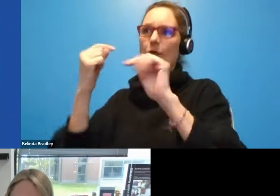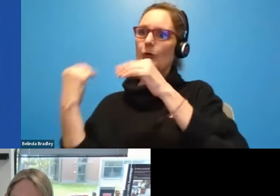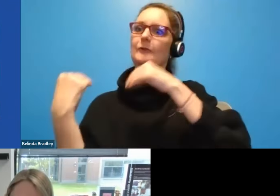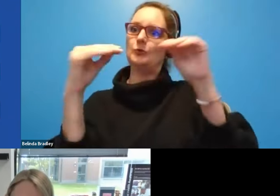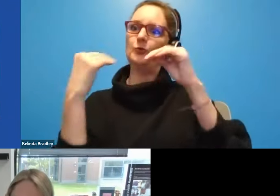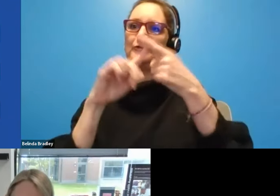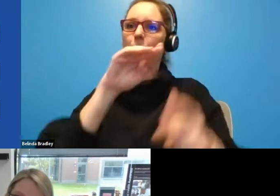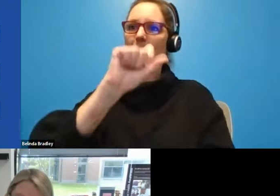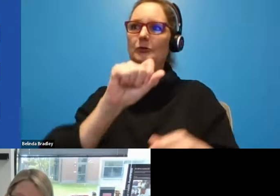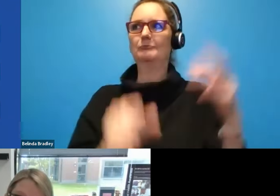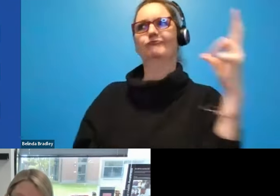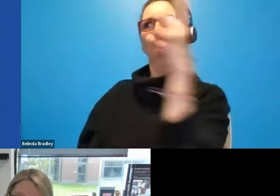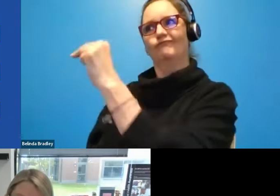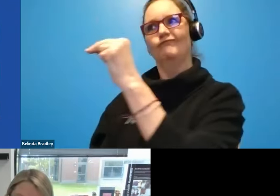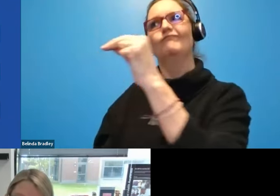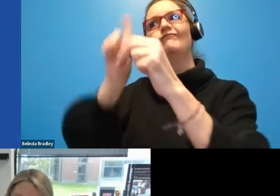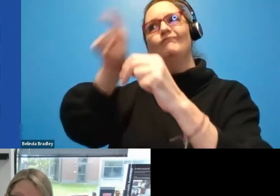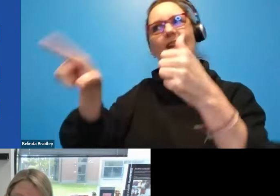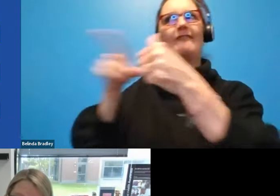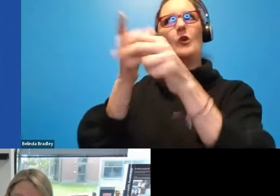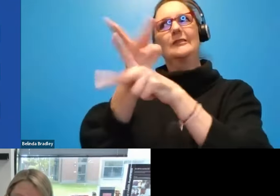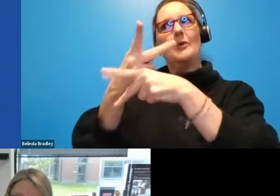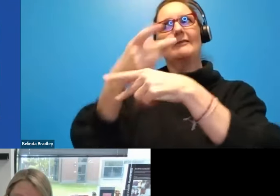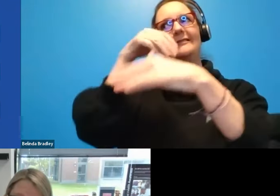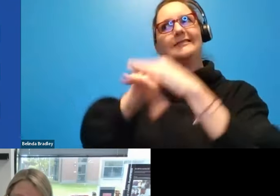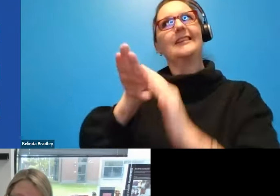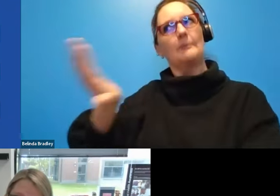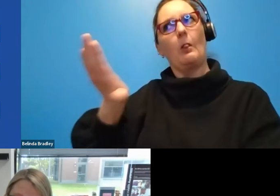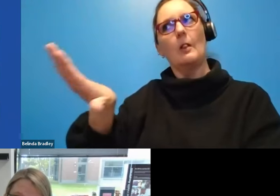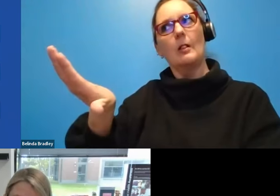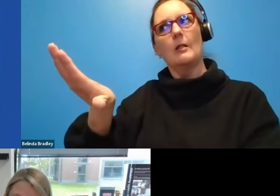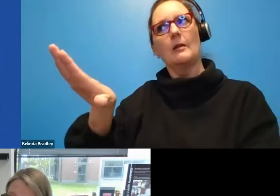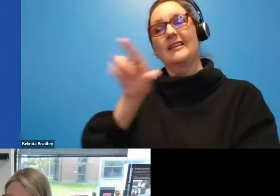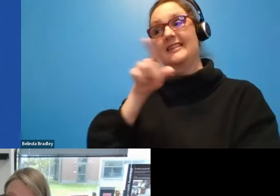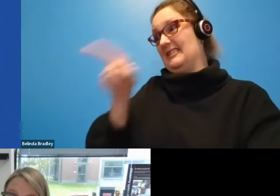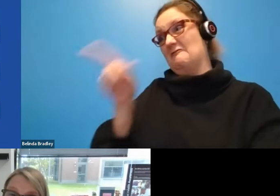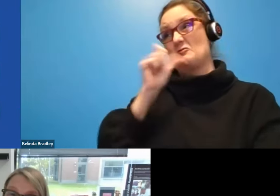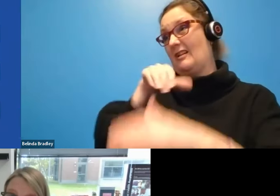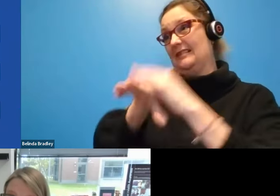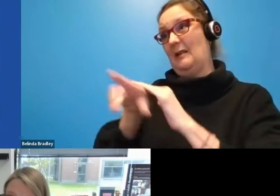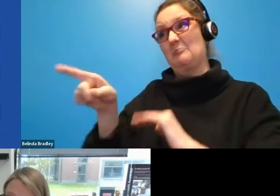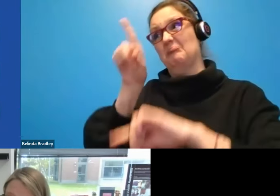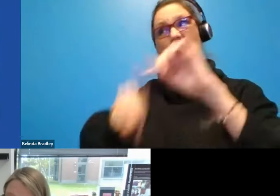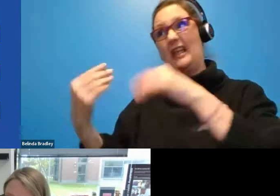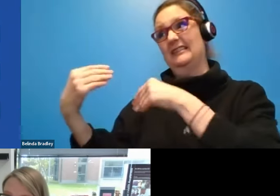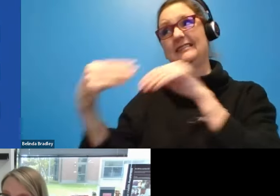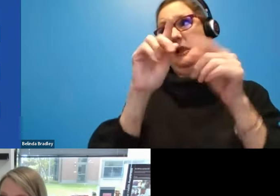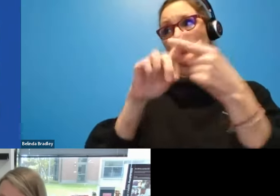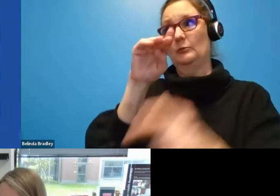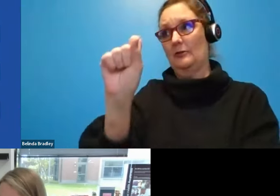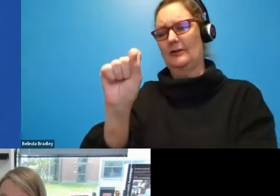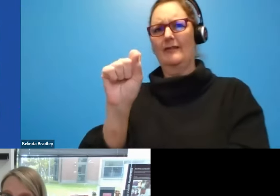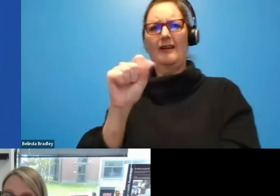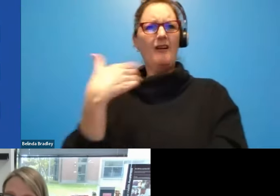but they need to make their products accessible. If they don't do that, they're not going to get in. And it really feels like a powerful message